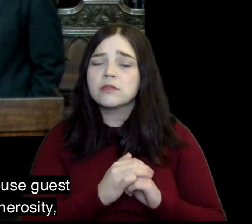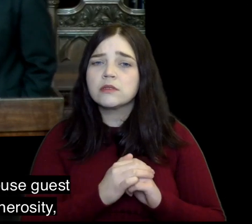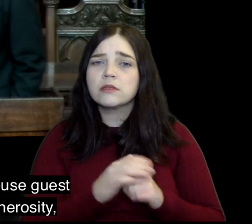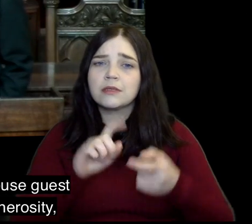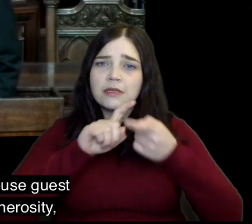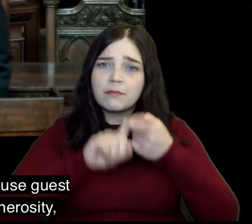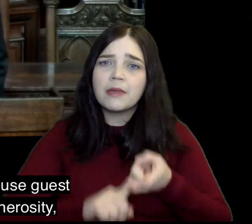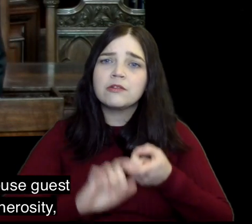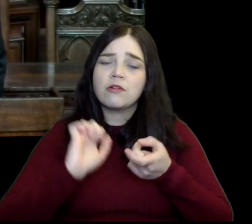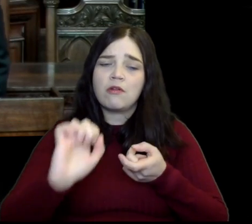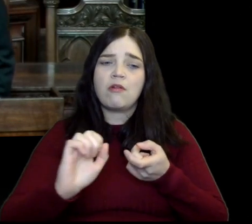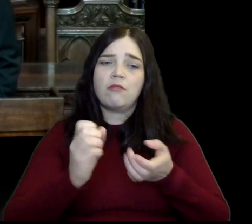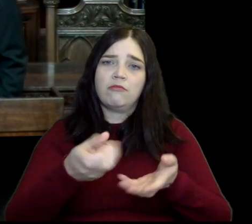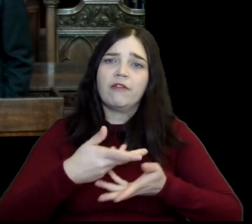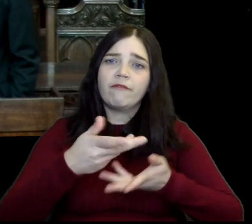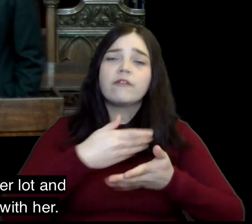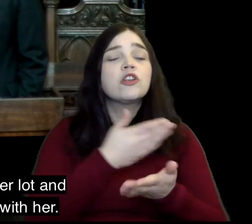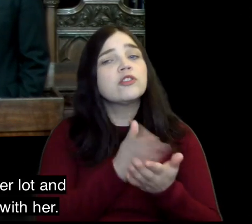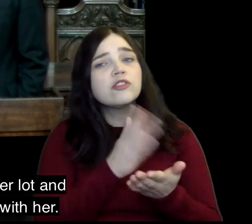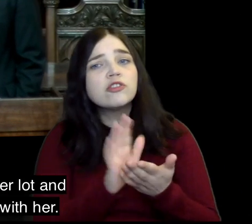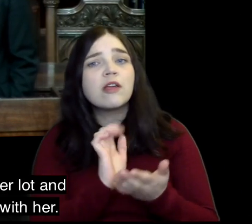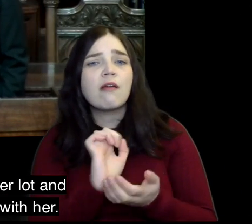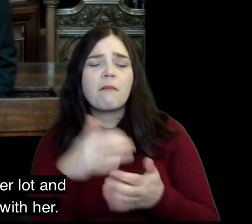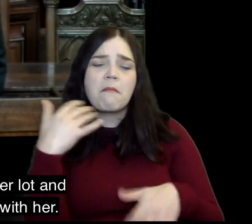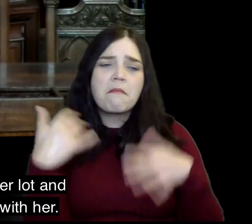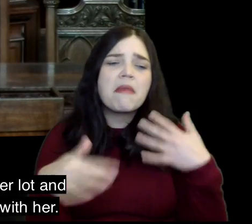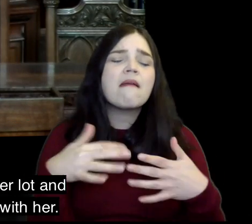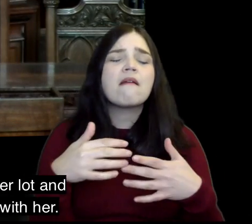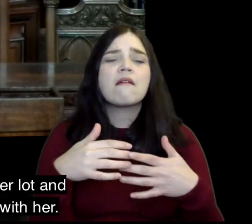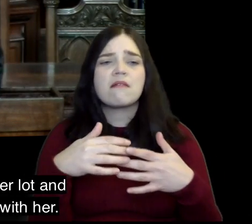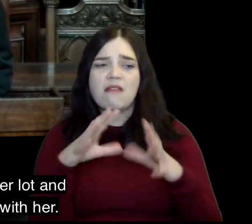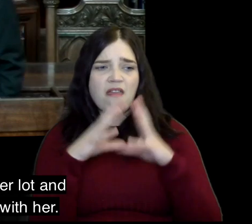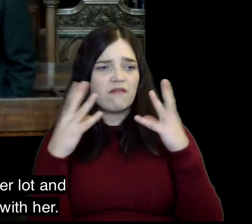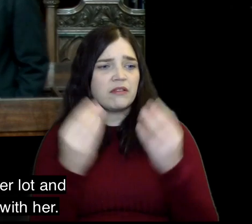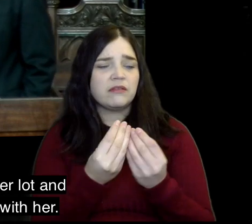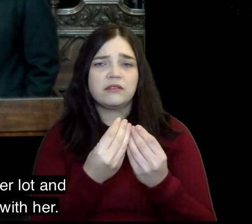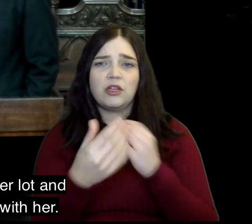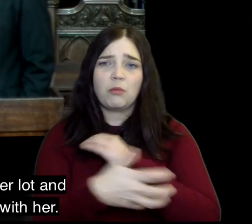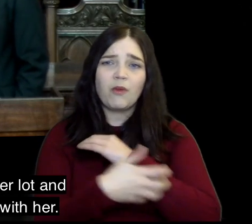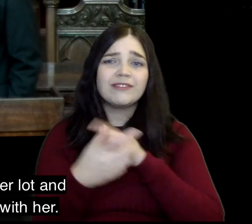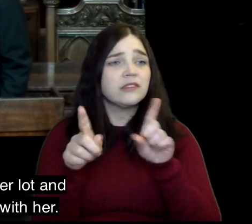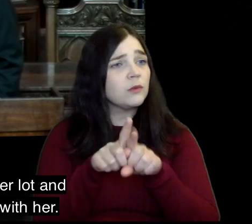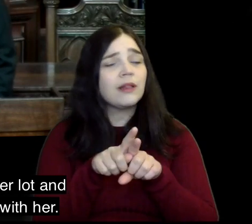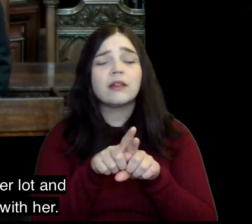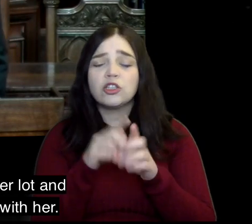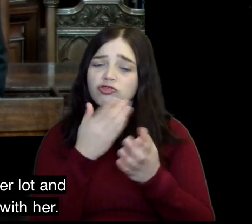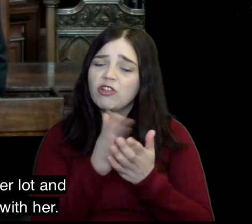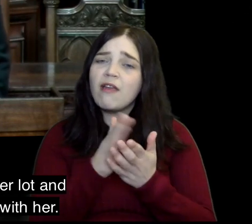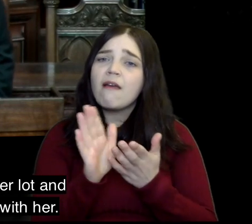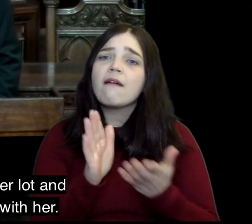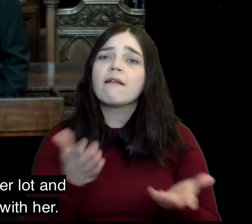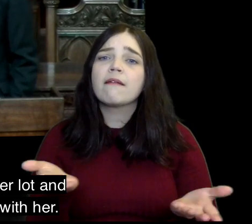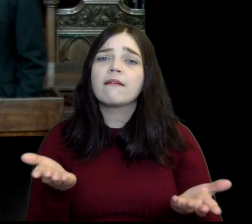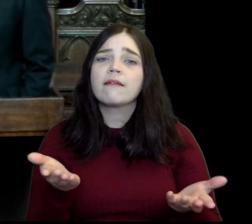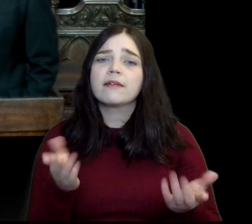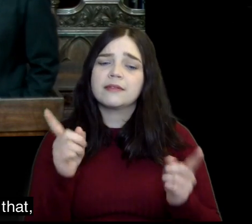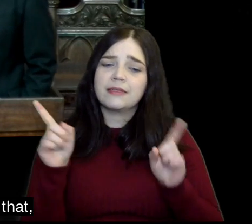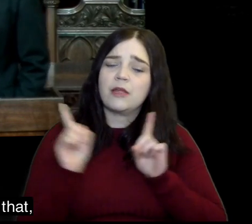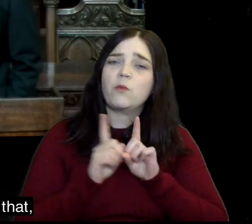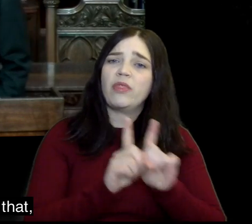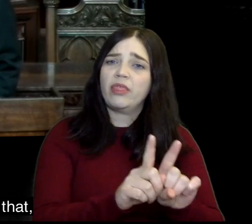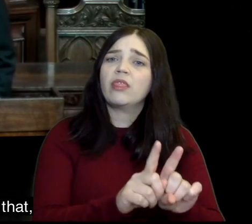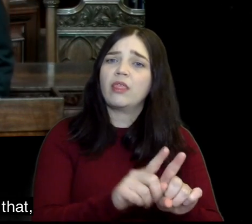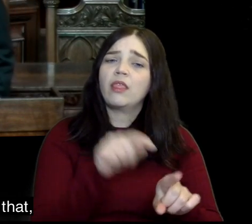be her house guest depend on her generosity share her pain and her lot and her